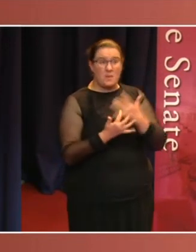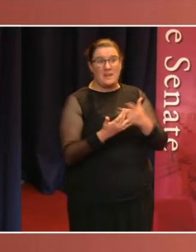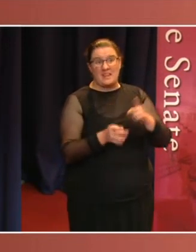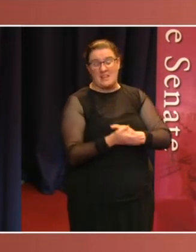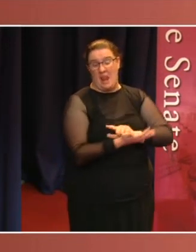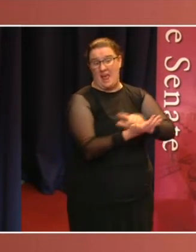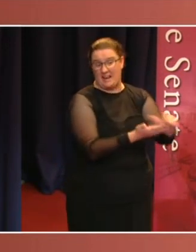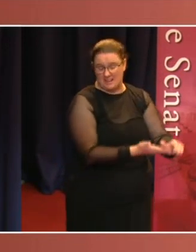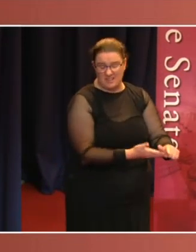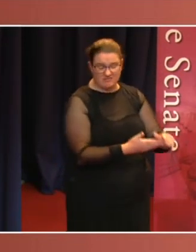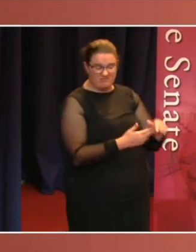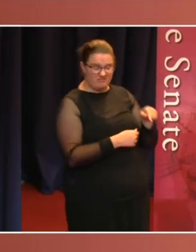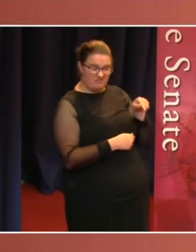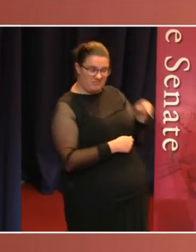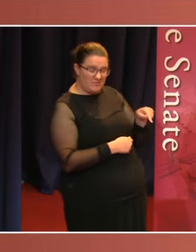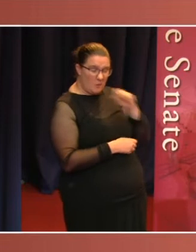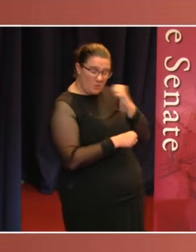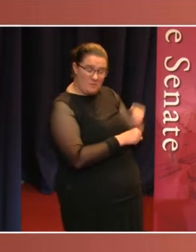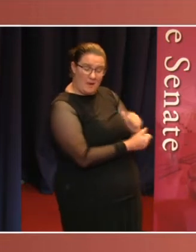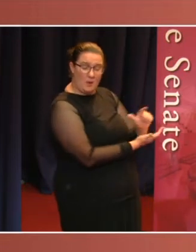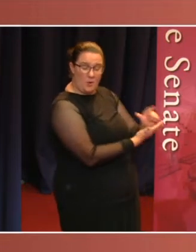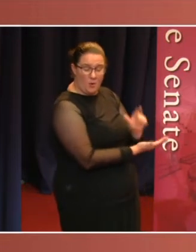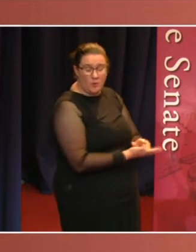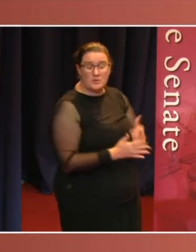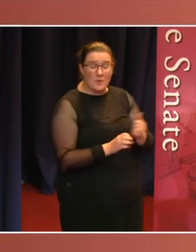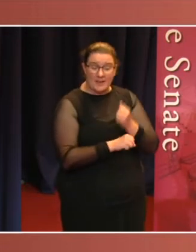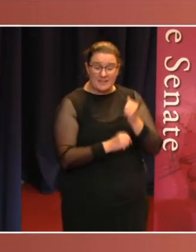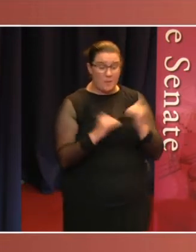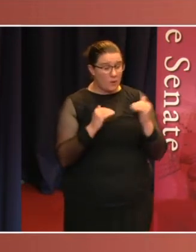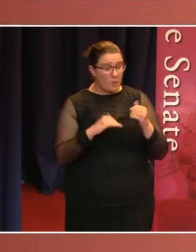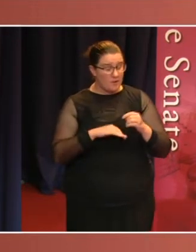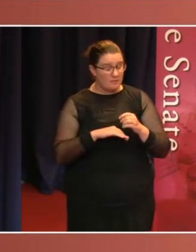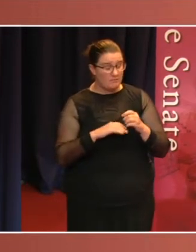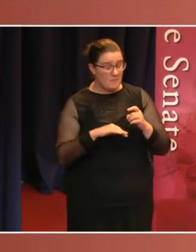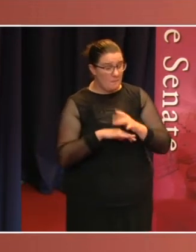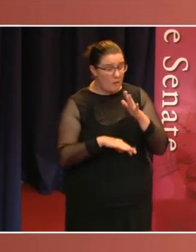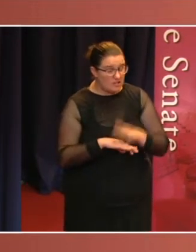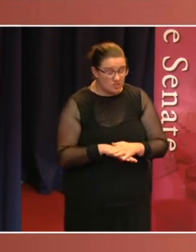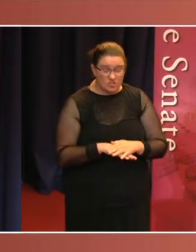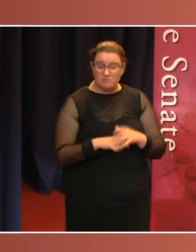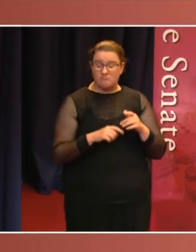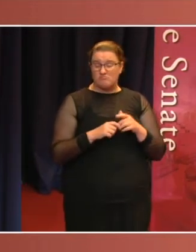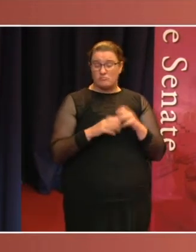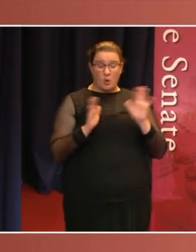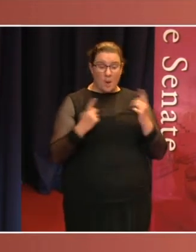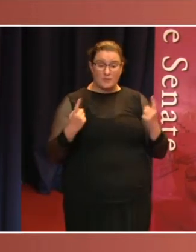examples, same-sex marriage legislation and progressive climate legislation had their origins in the Senate, as did the